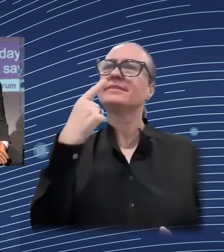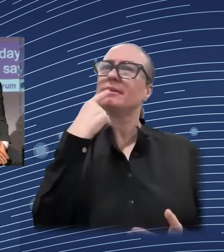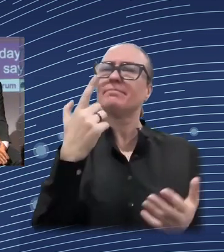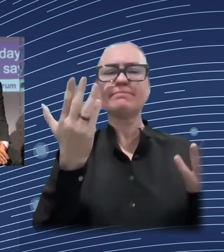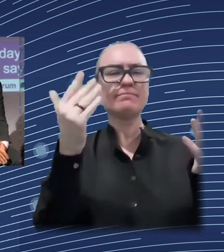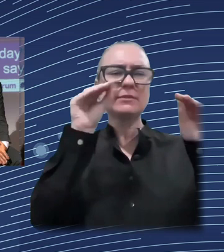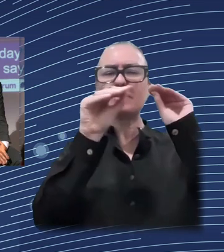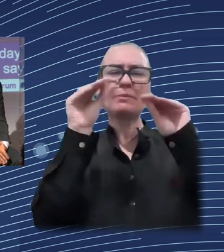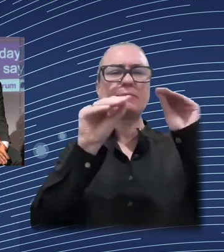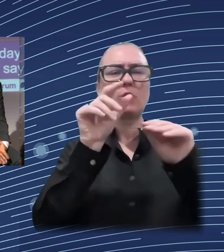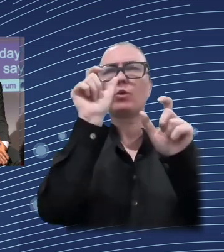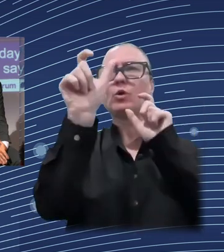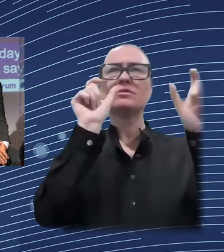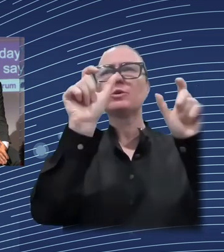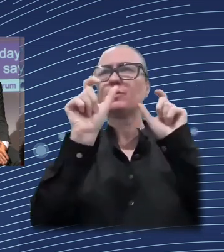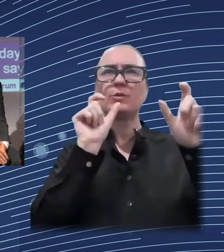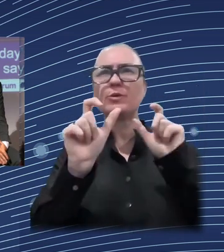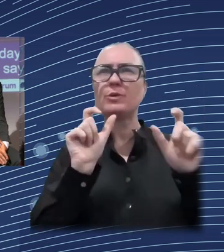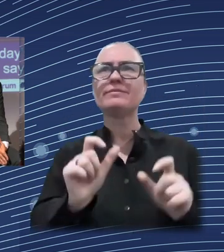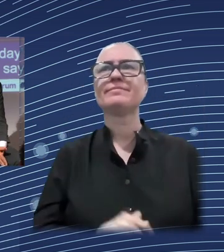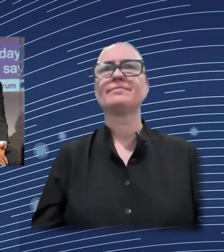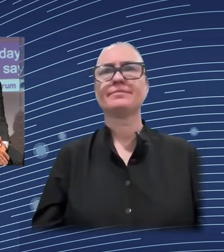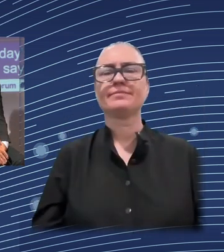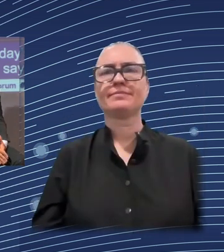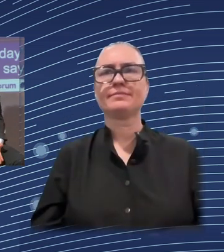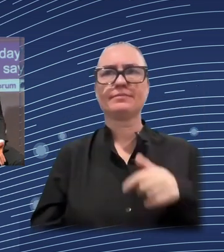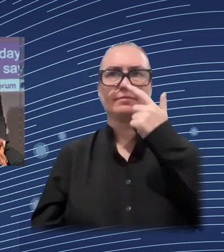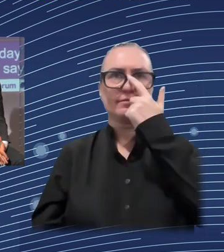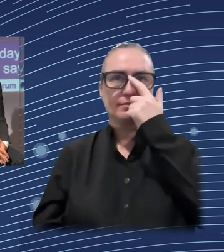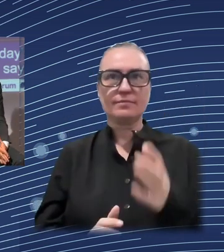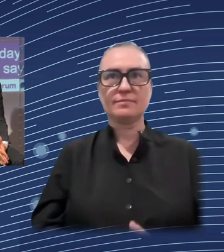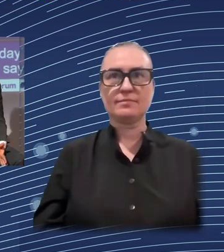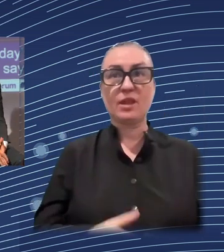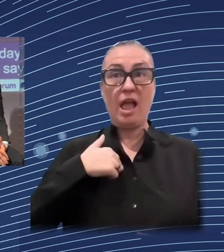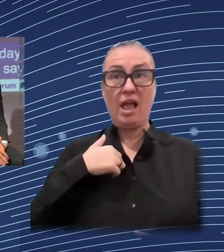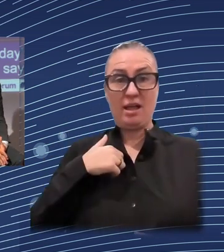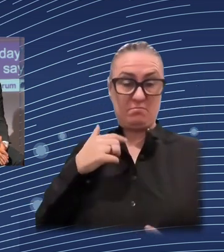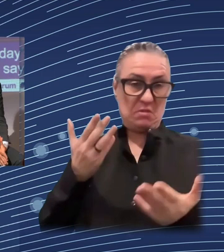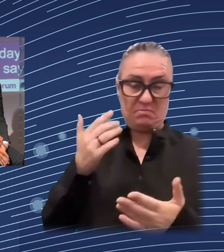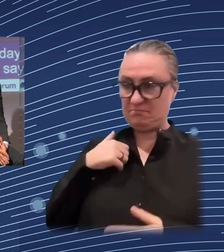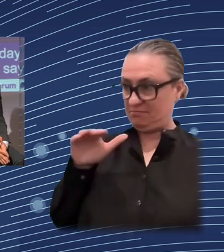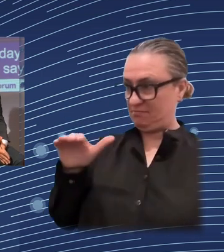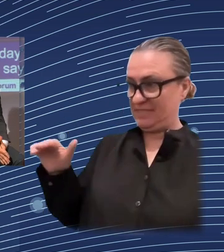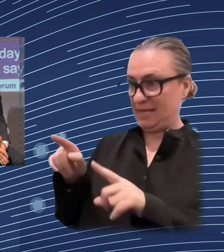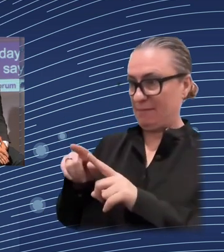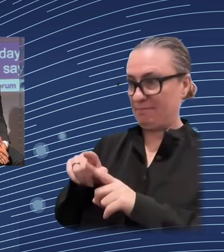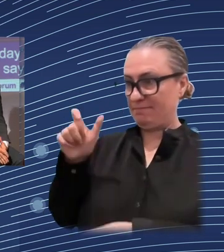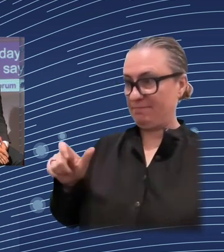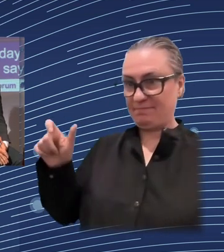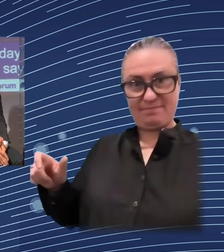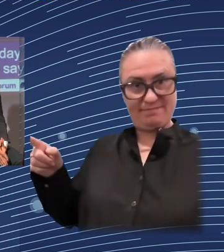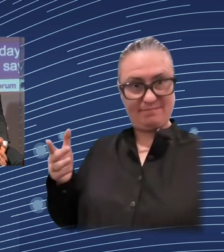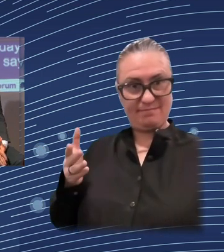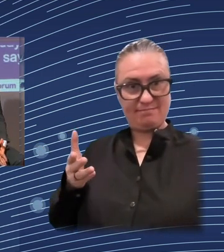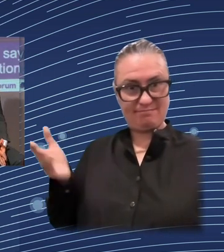especially for the green transition, should take special care of the distributional